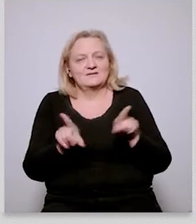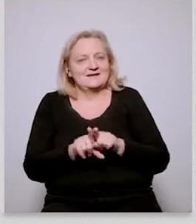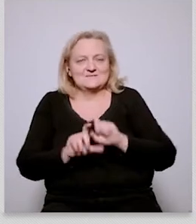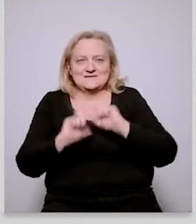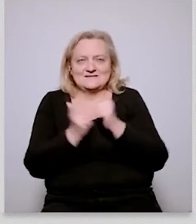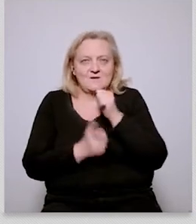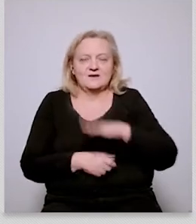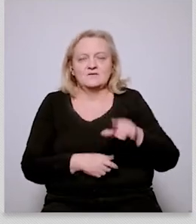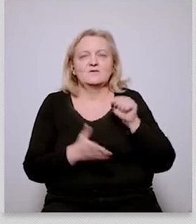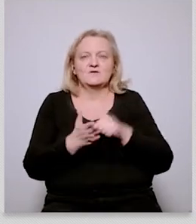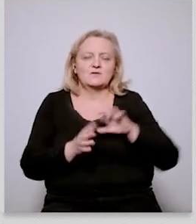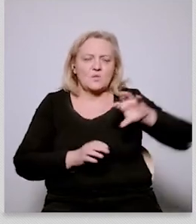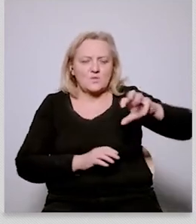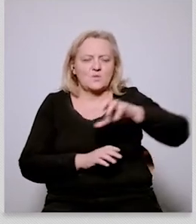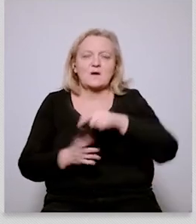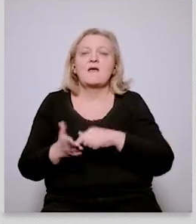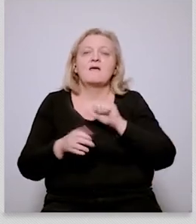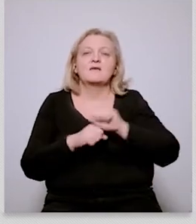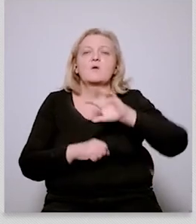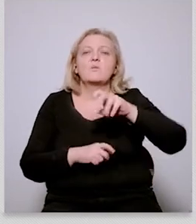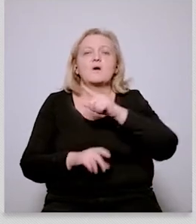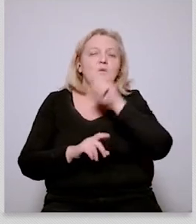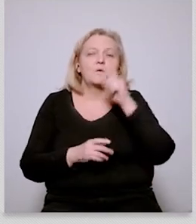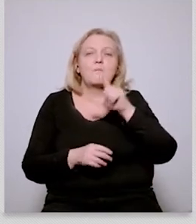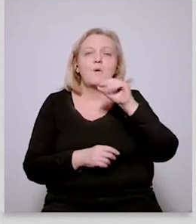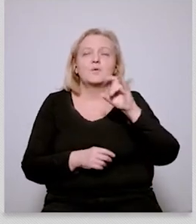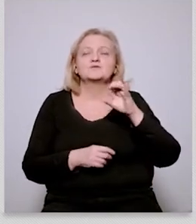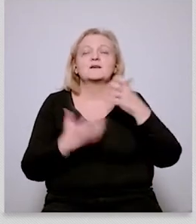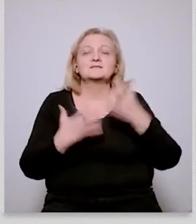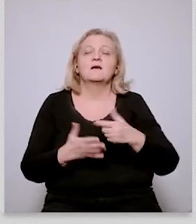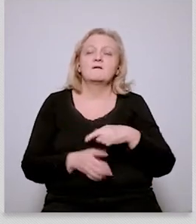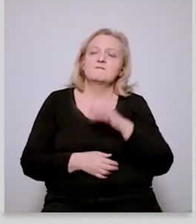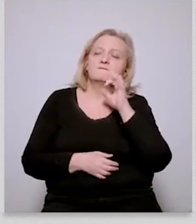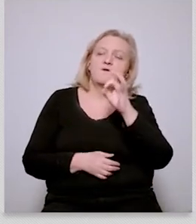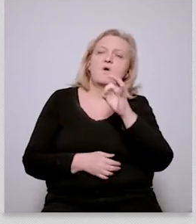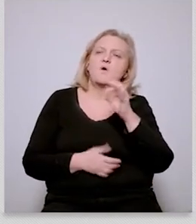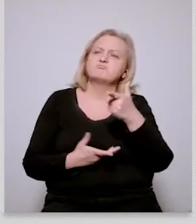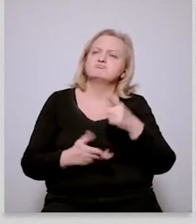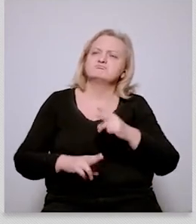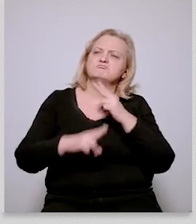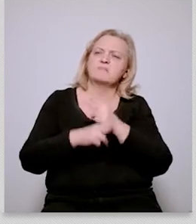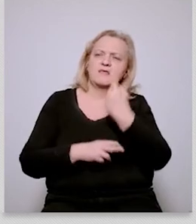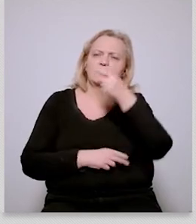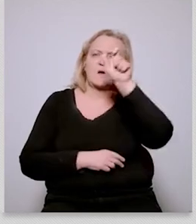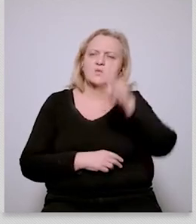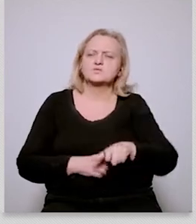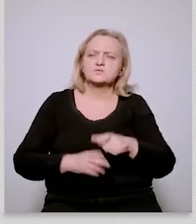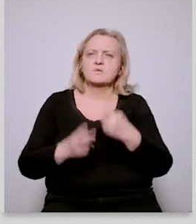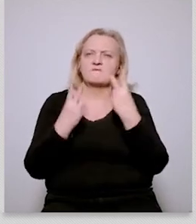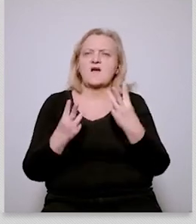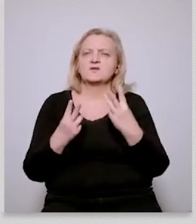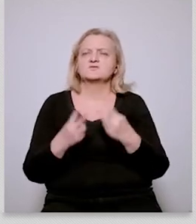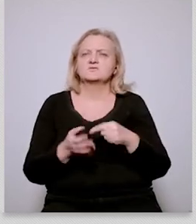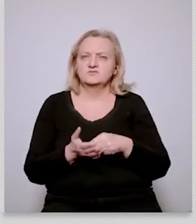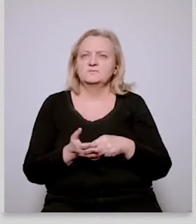saying you know there is your sovereignty as an individual and then nationalist populist parties saying you know and then there's the sovereignty